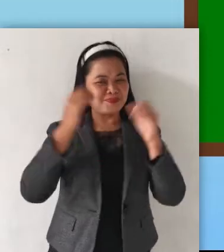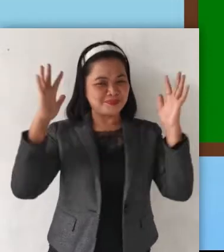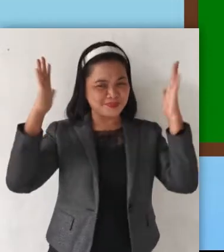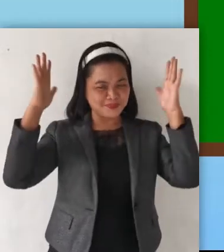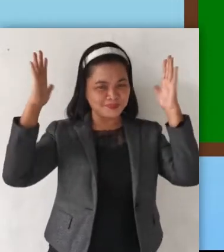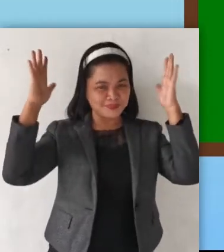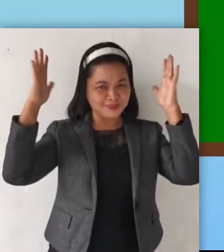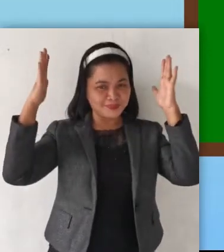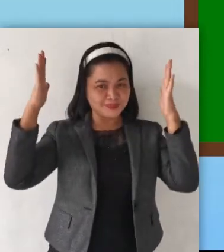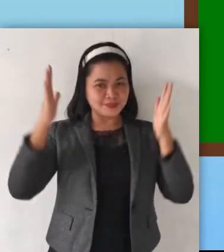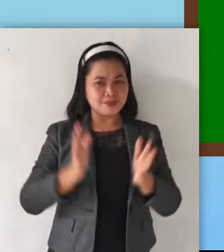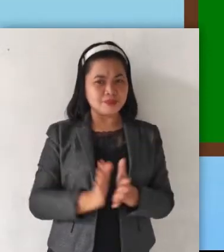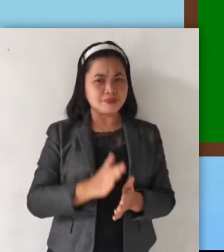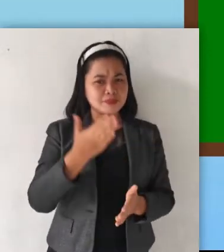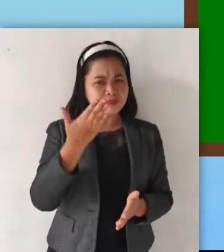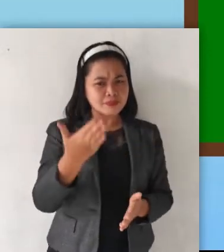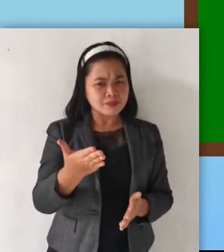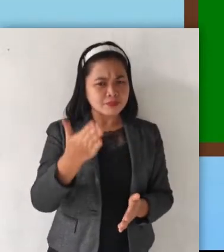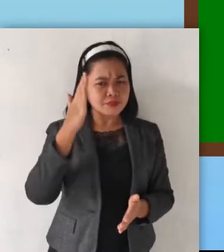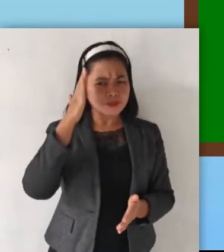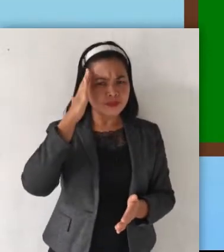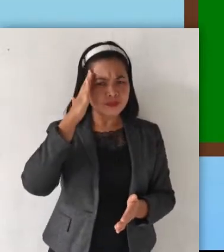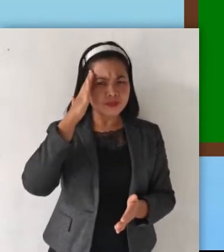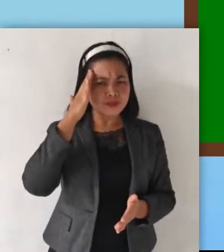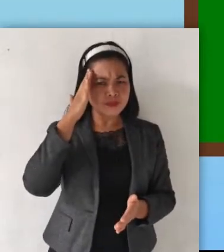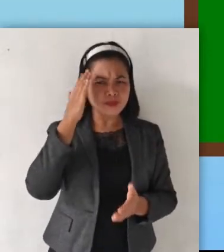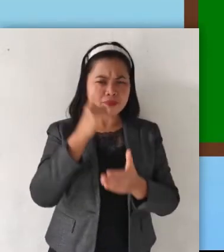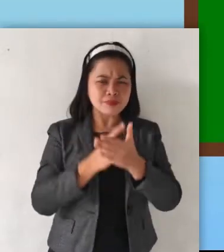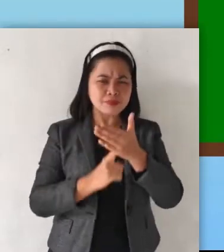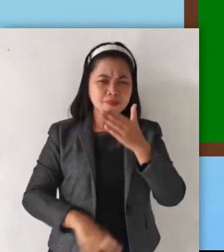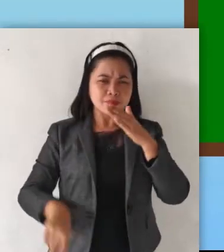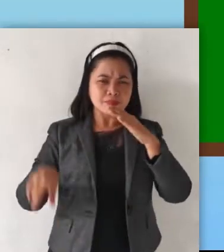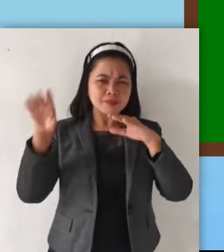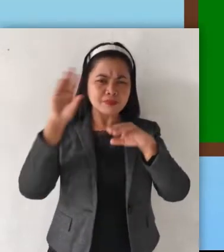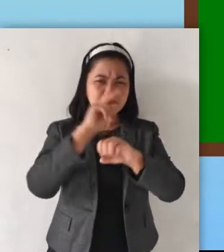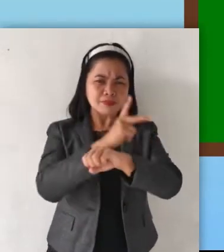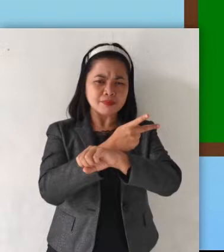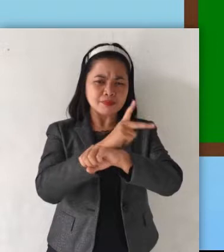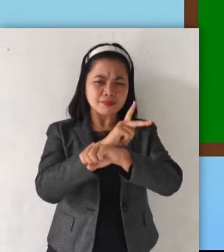Now, do you notice what's in the poem all about?